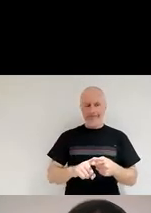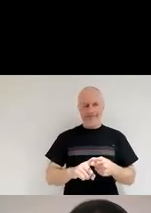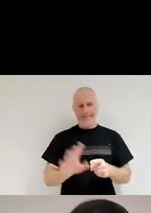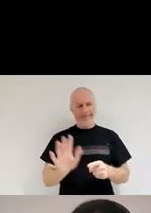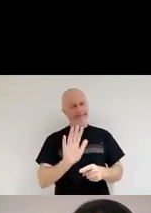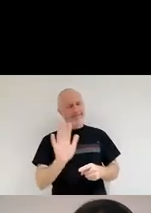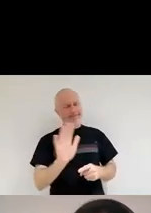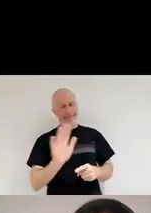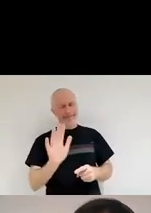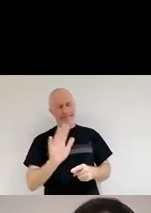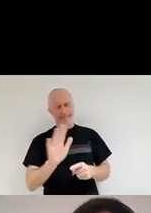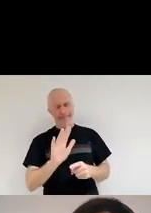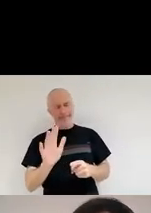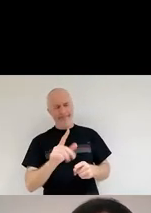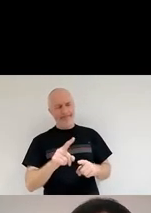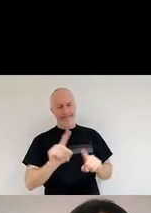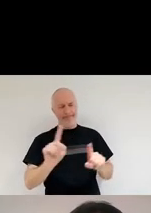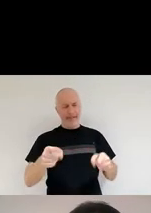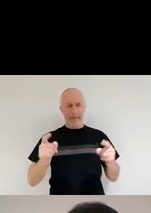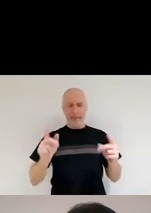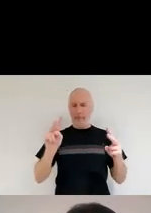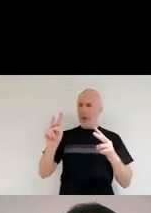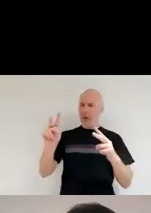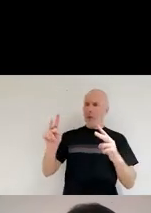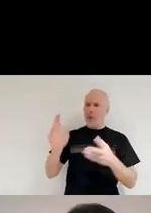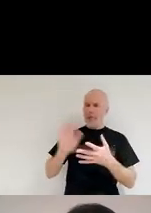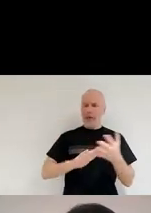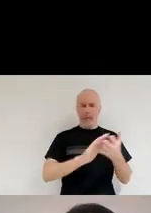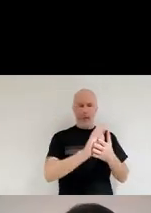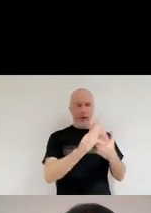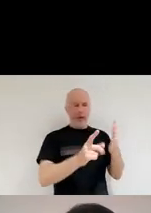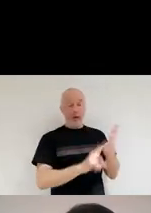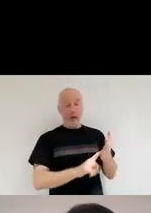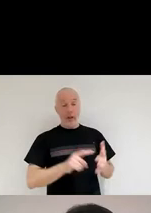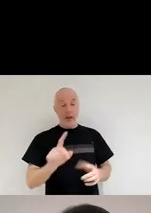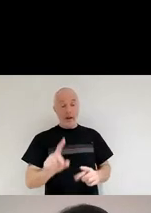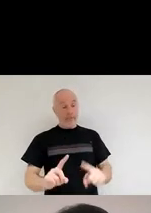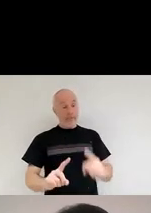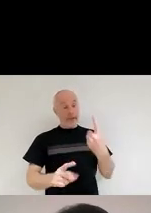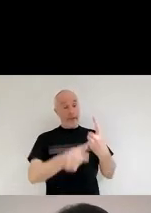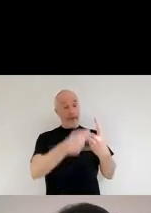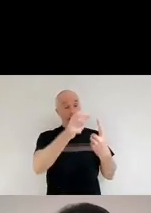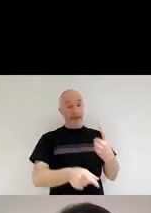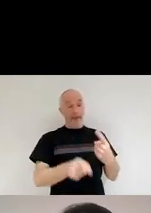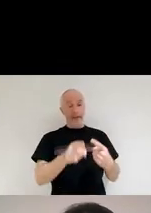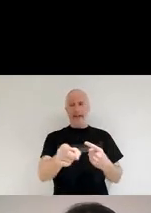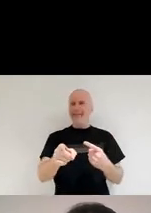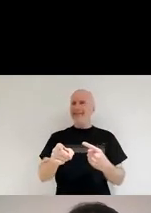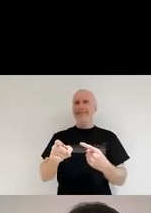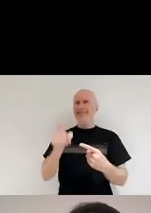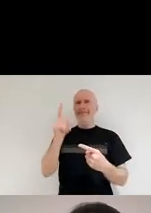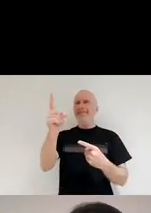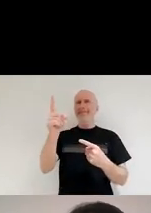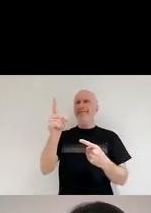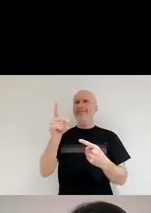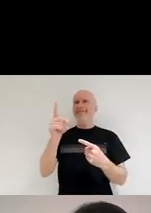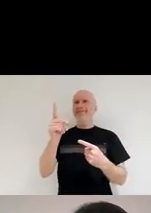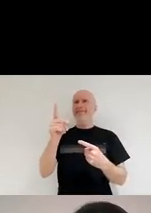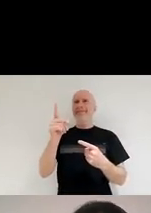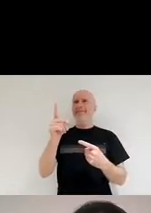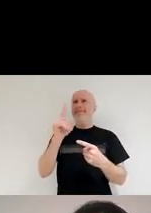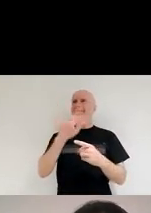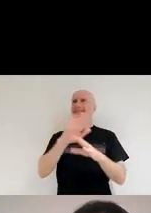what Herschel had said. And the first person that came and said that maybe something else was happening was Edward